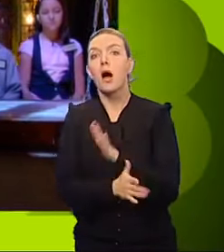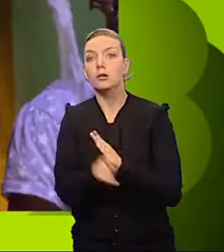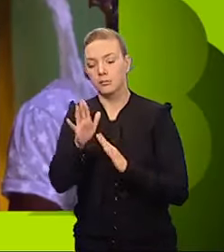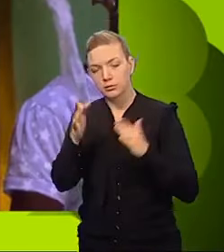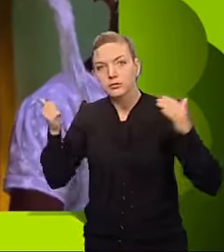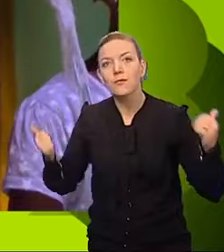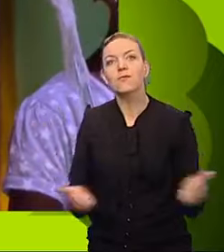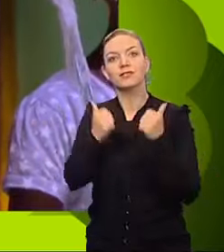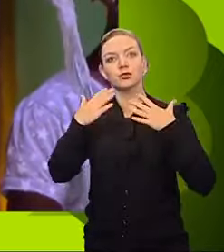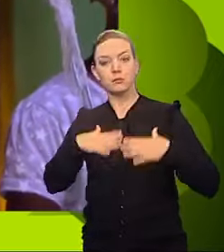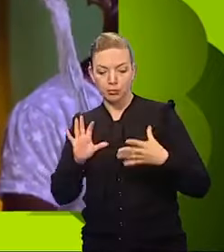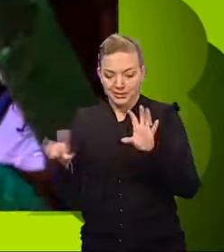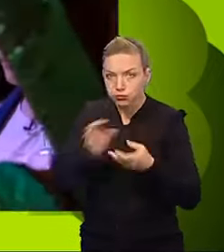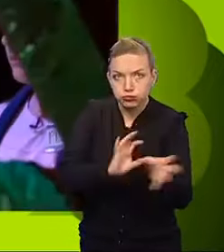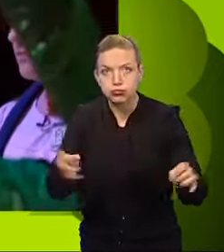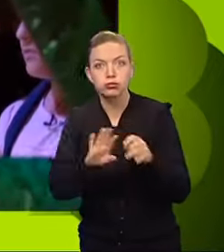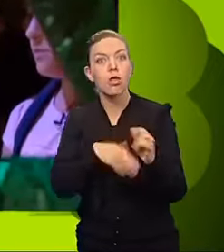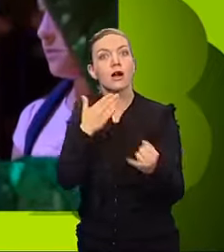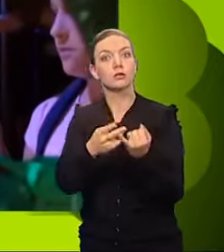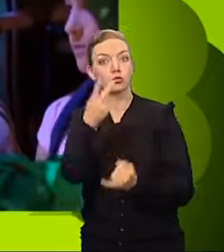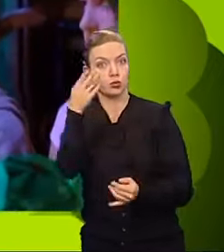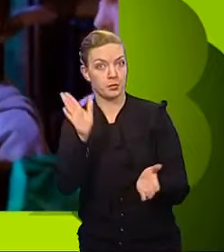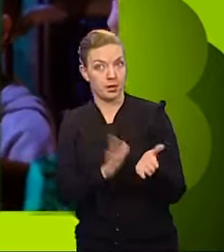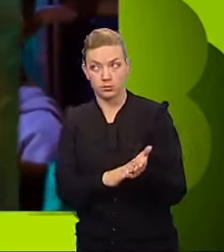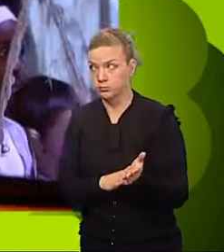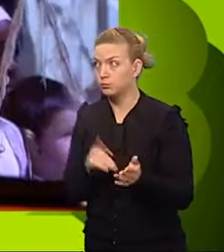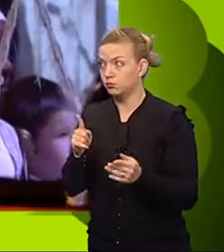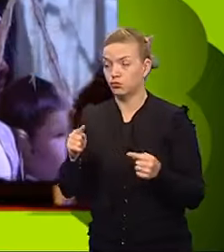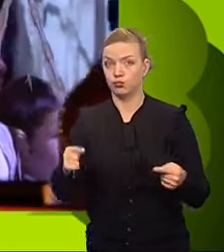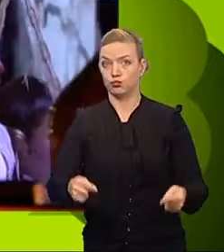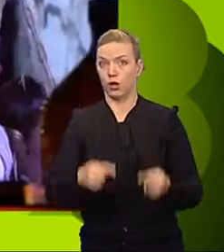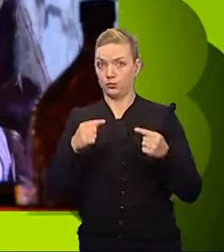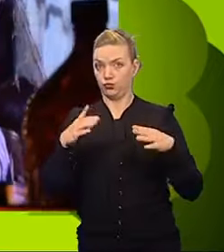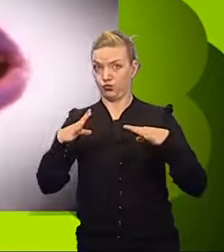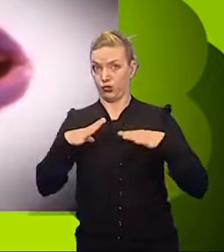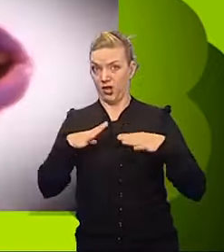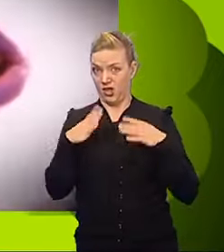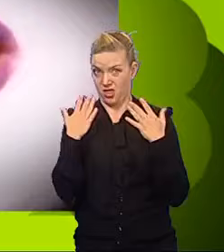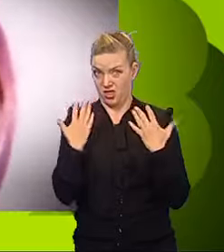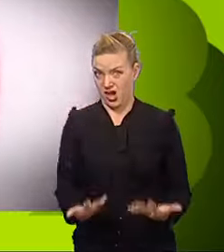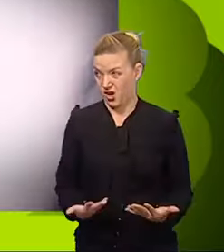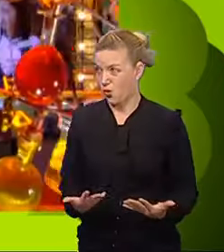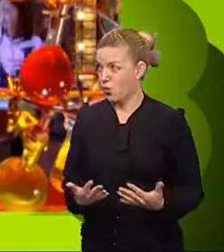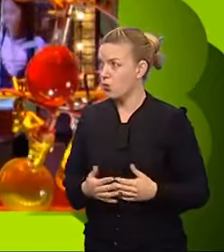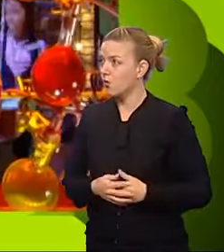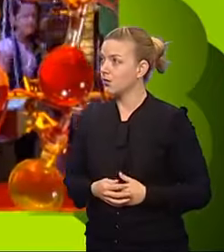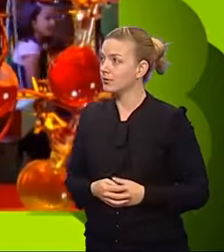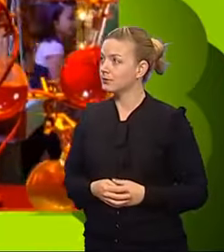body at the end of two minutes. Let the challenge begin now!